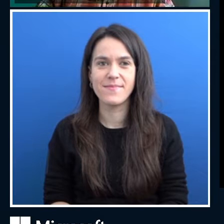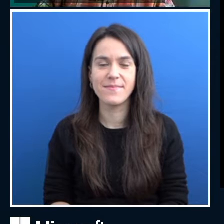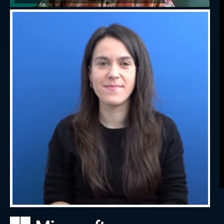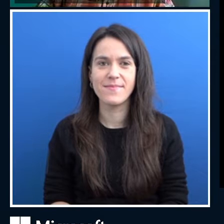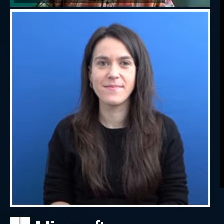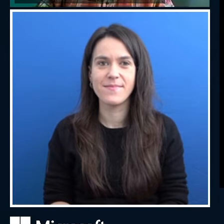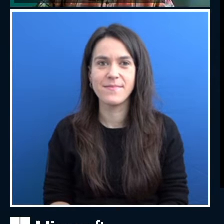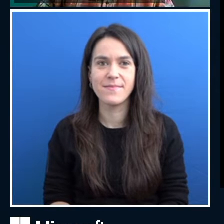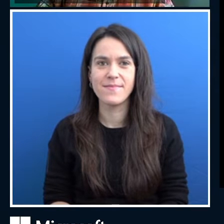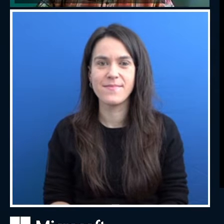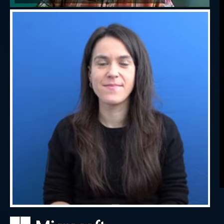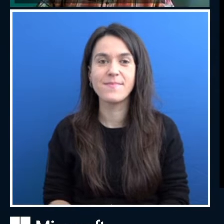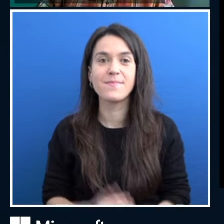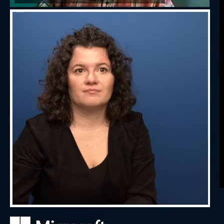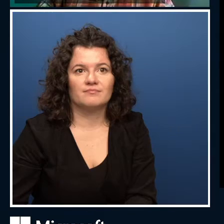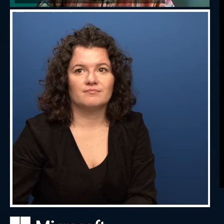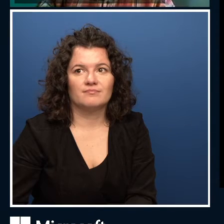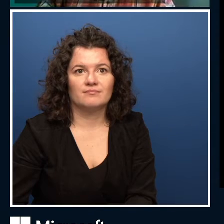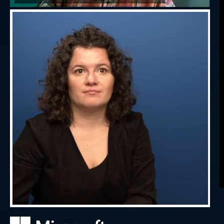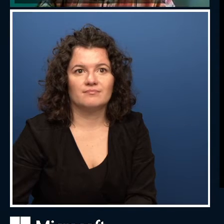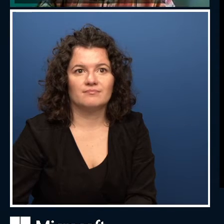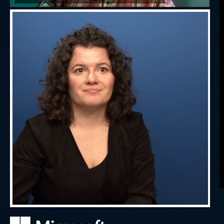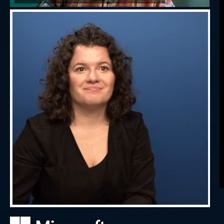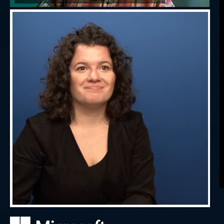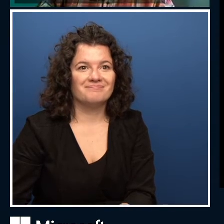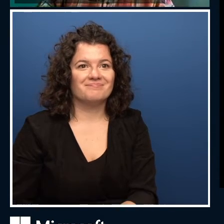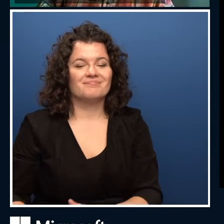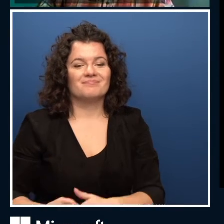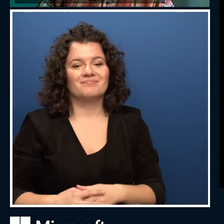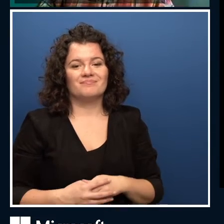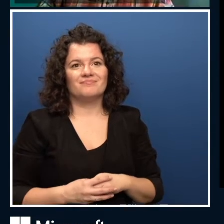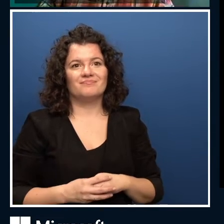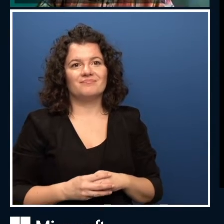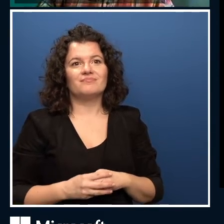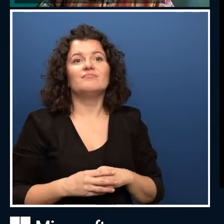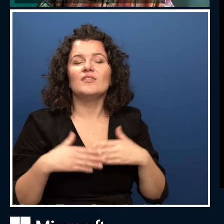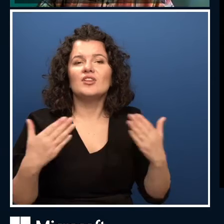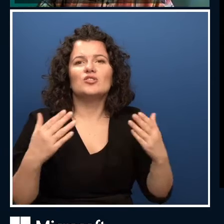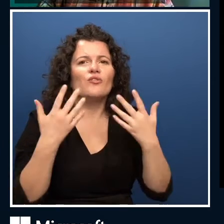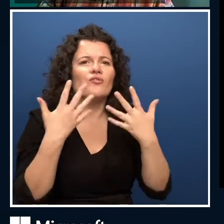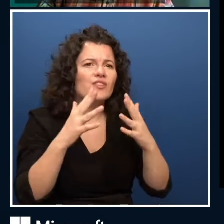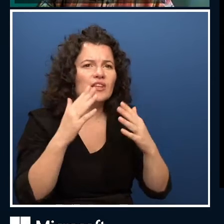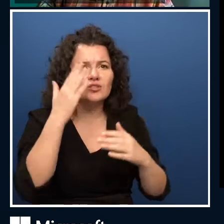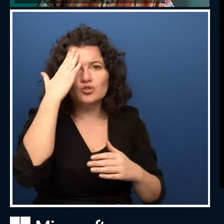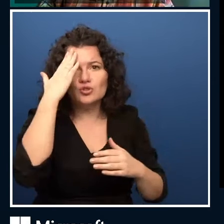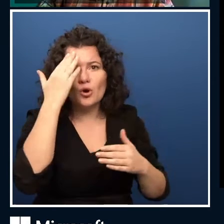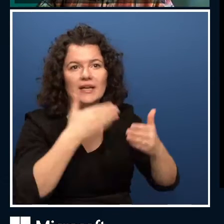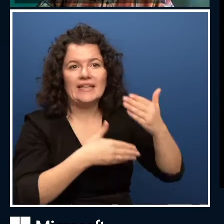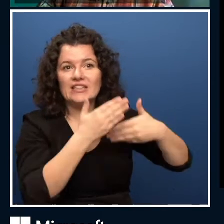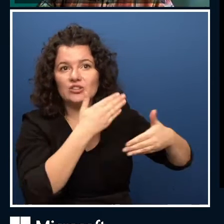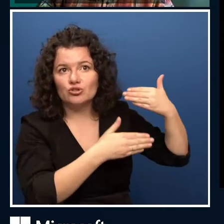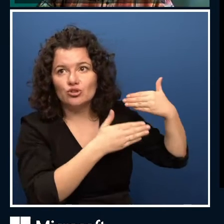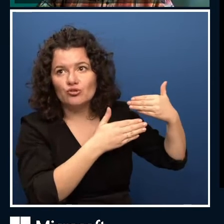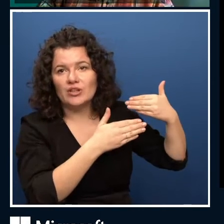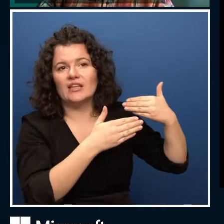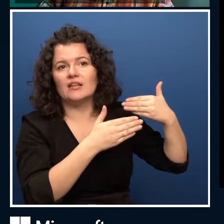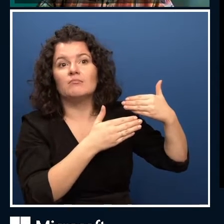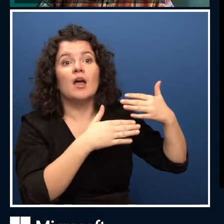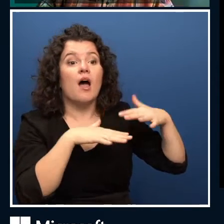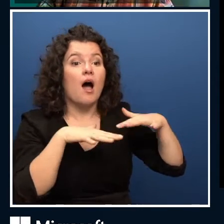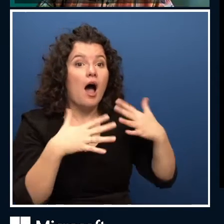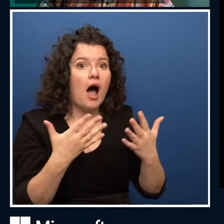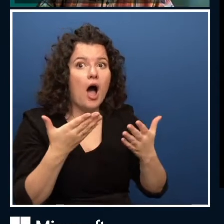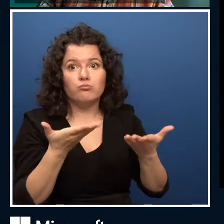Again, we've got that resources page on the website. So the website you're on, there's a resources page, and you can get all of the links for the things we've